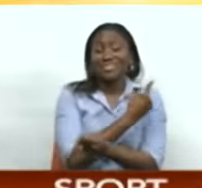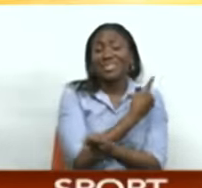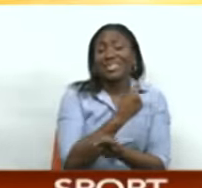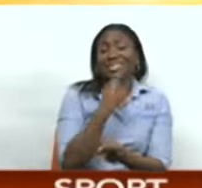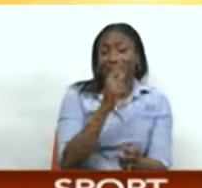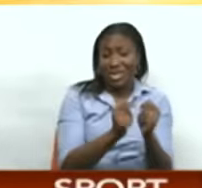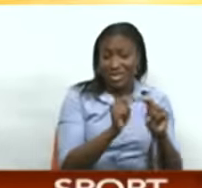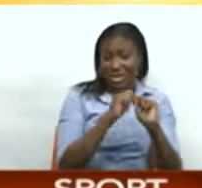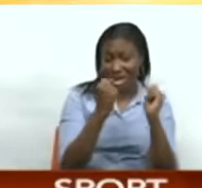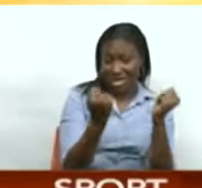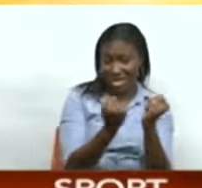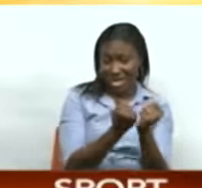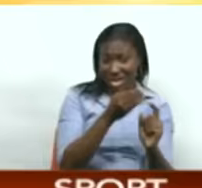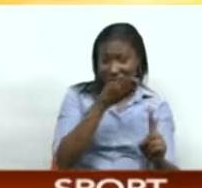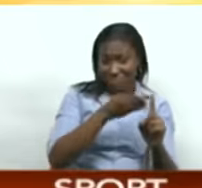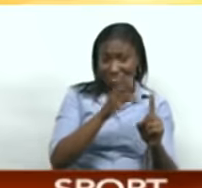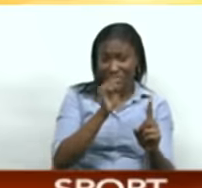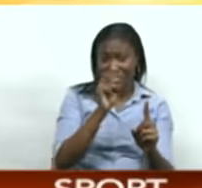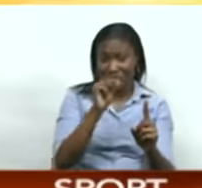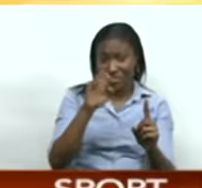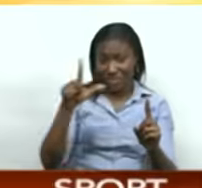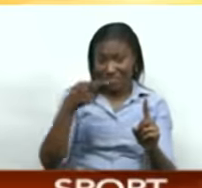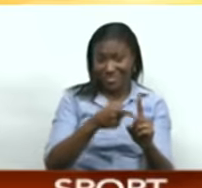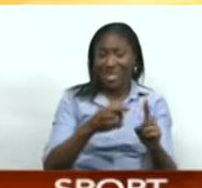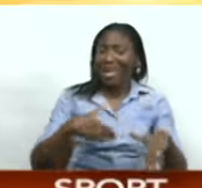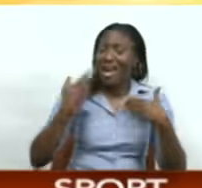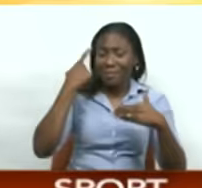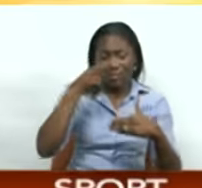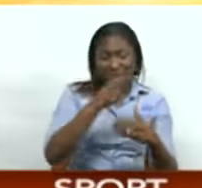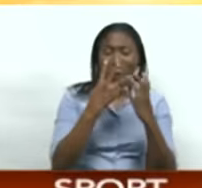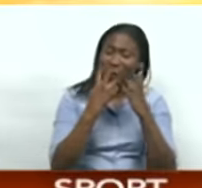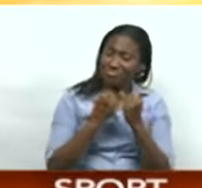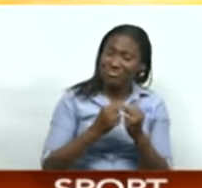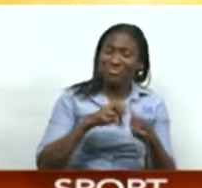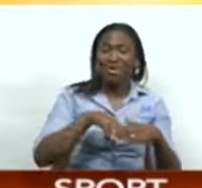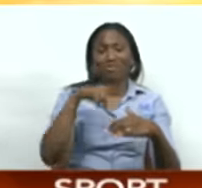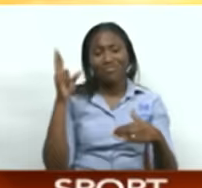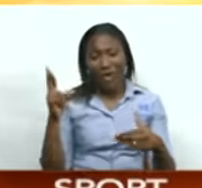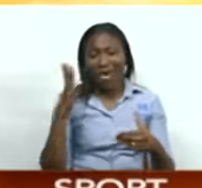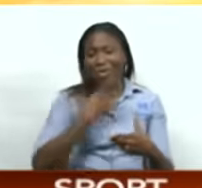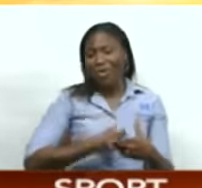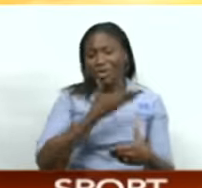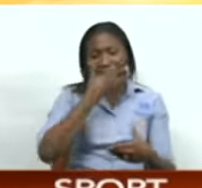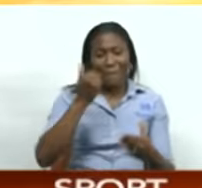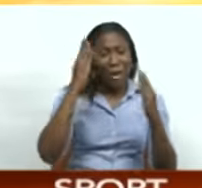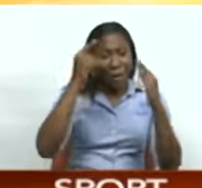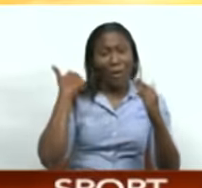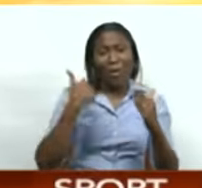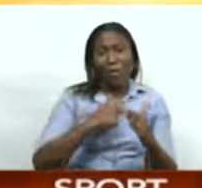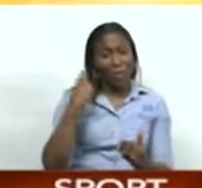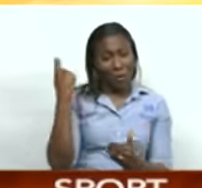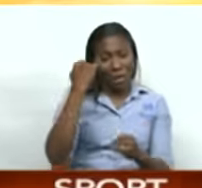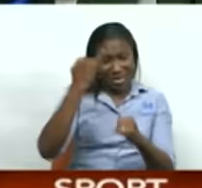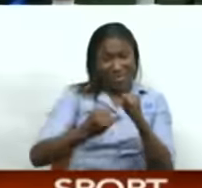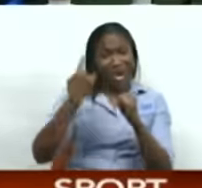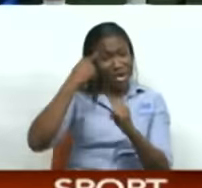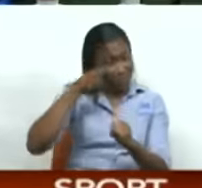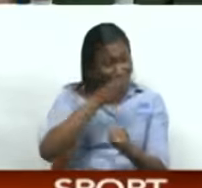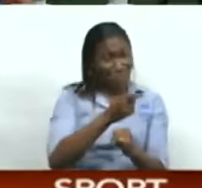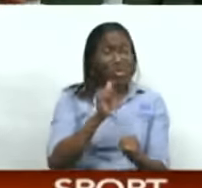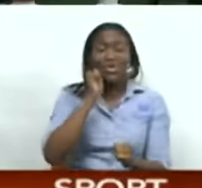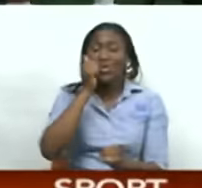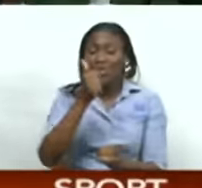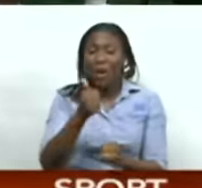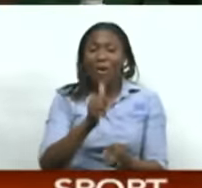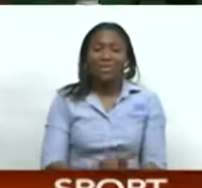happy for him. As a friend, I'm extremely happy for him as well. So, I just want to wish him all the best, and hopefully we can give him something very special tomorrow. The